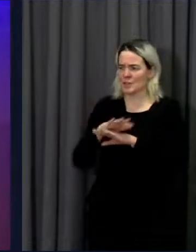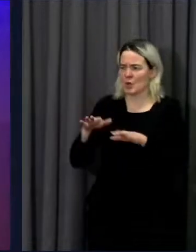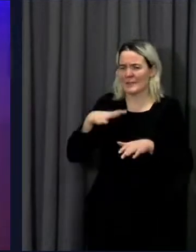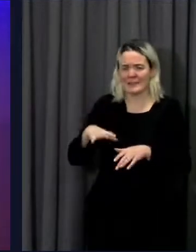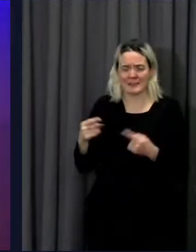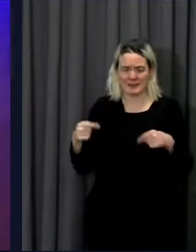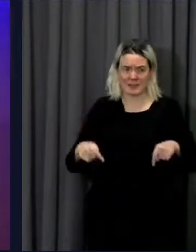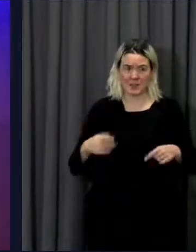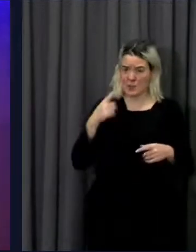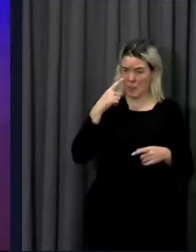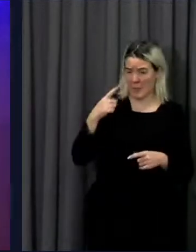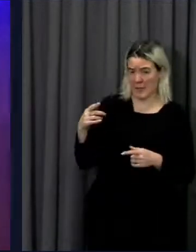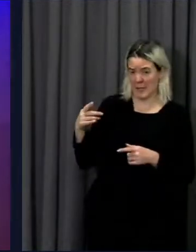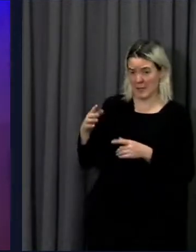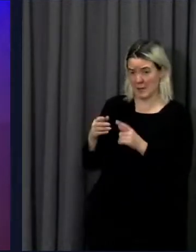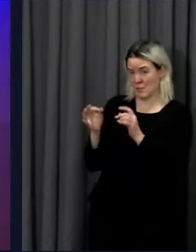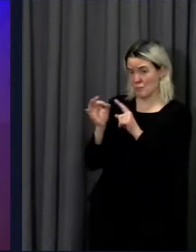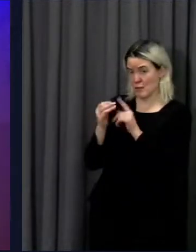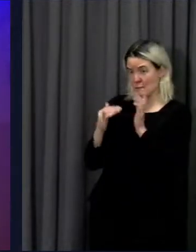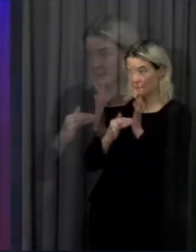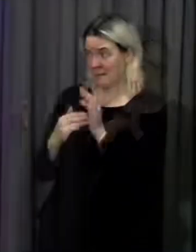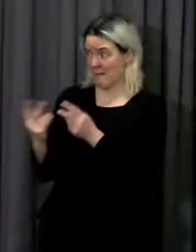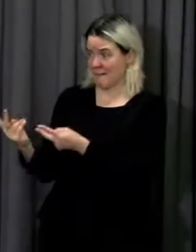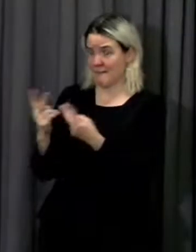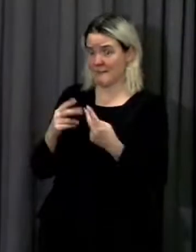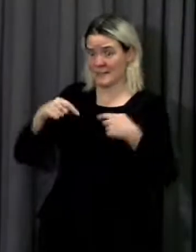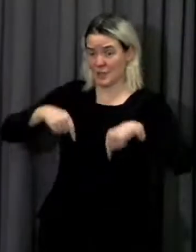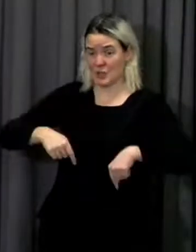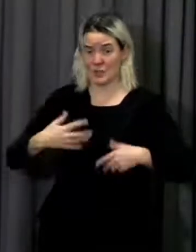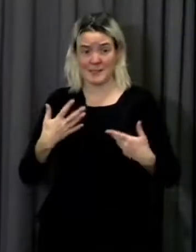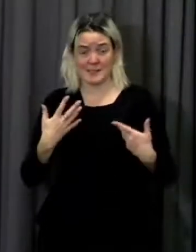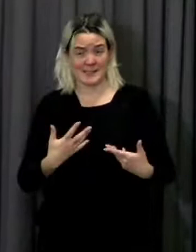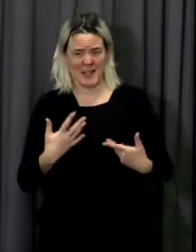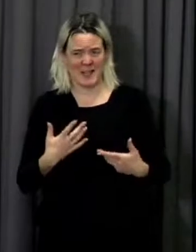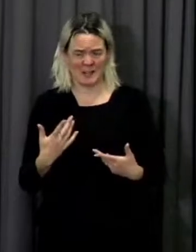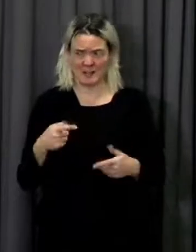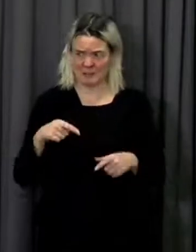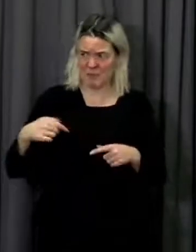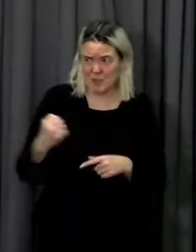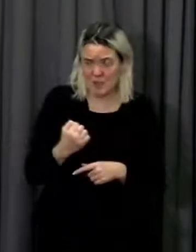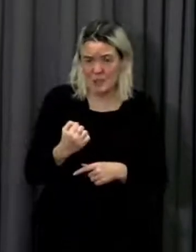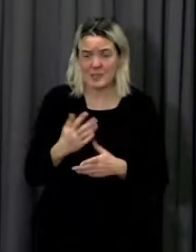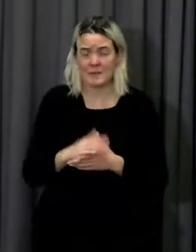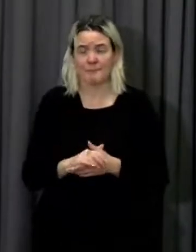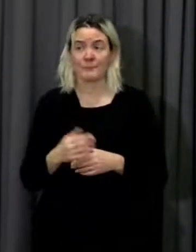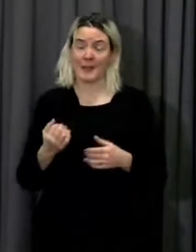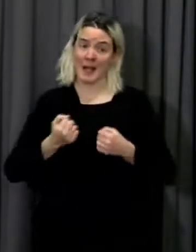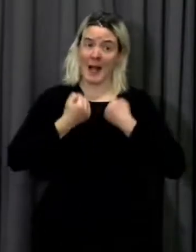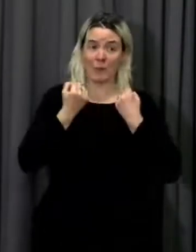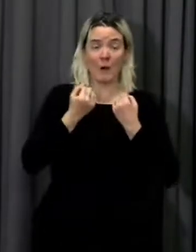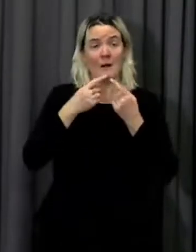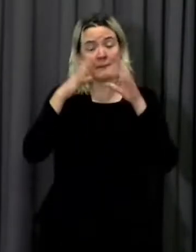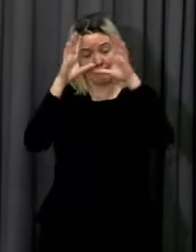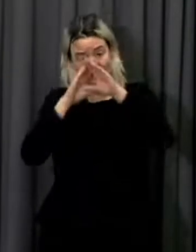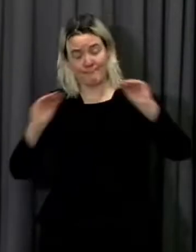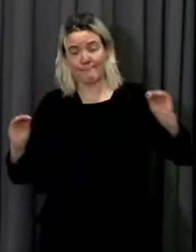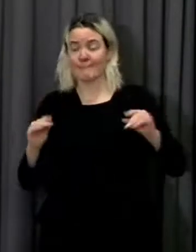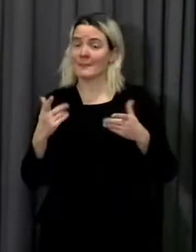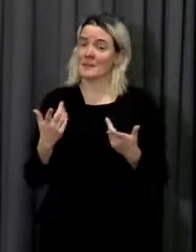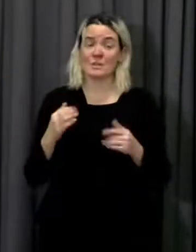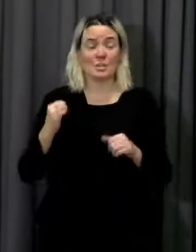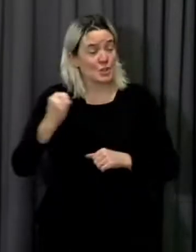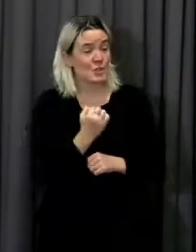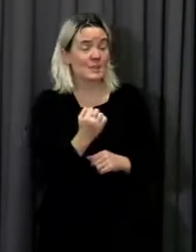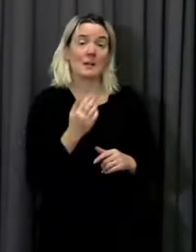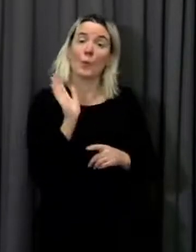given that we are still under strict lockdown measures? Well, have a stay-at-home message and you should not be travelling unless